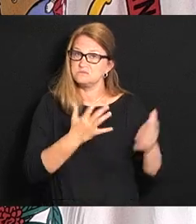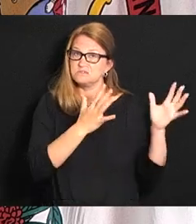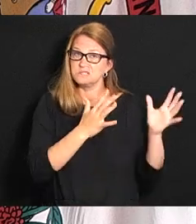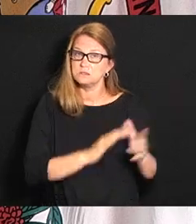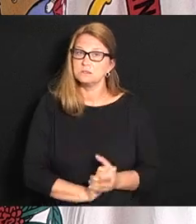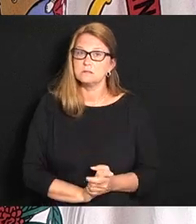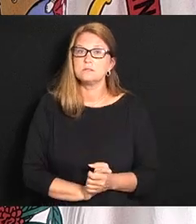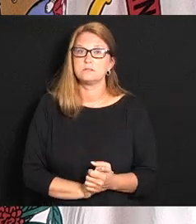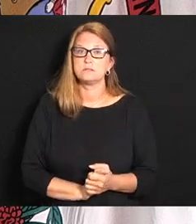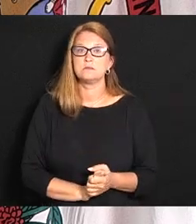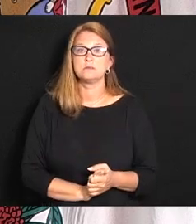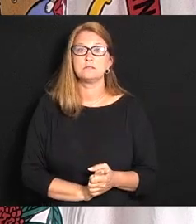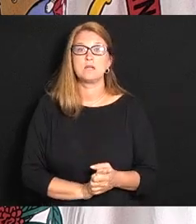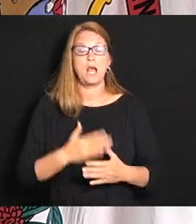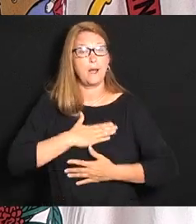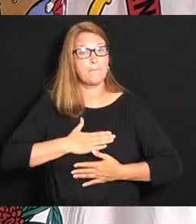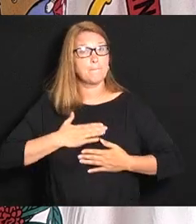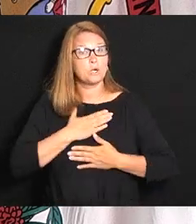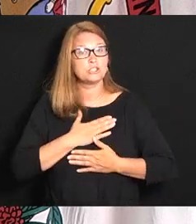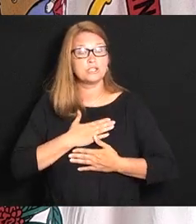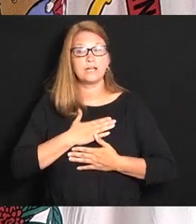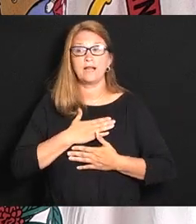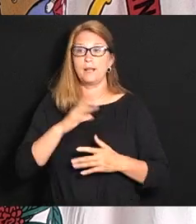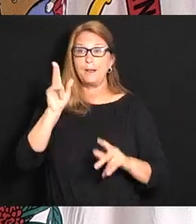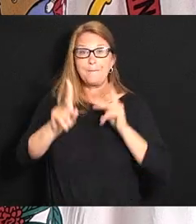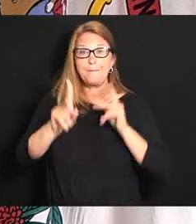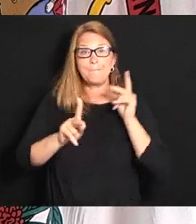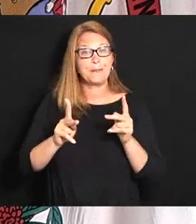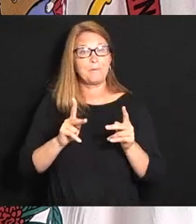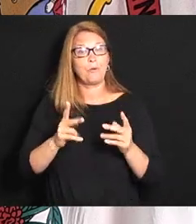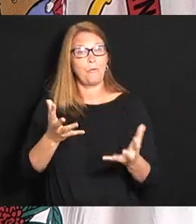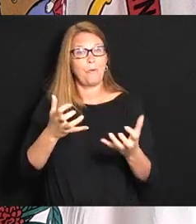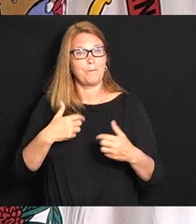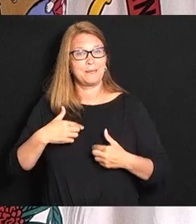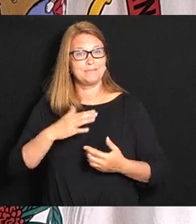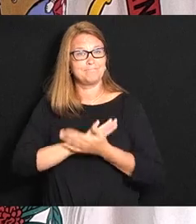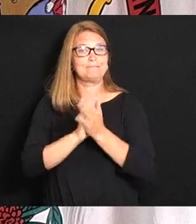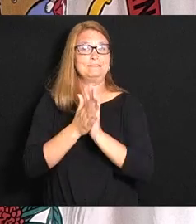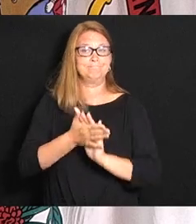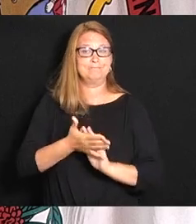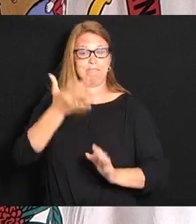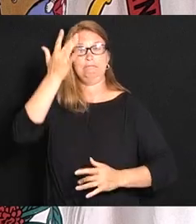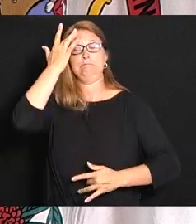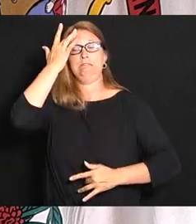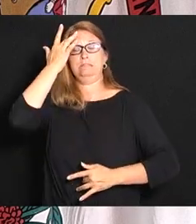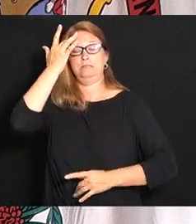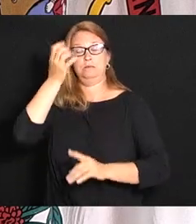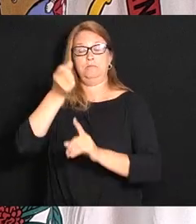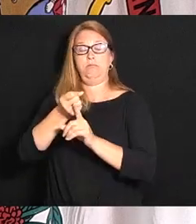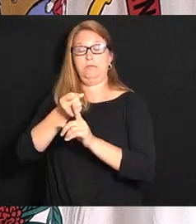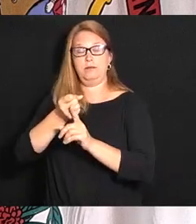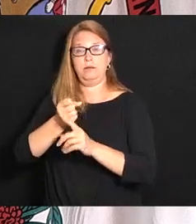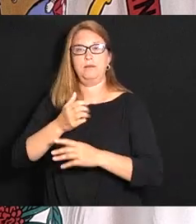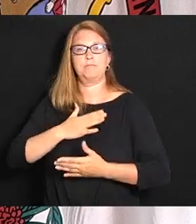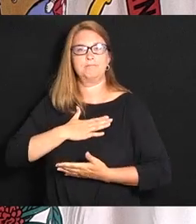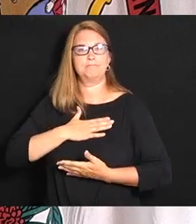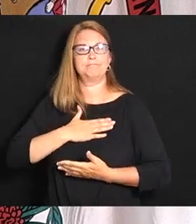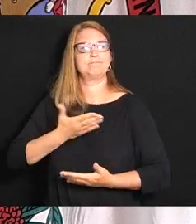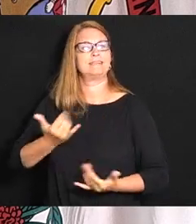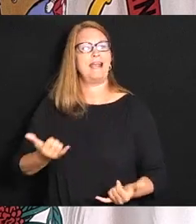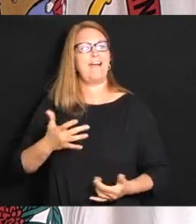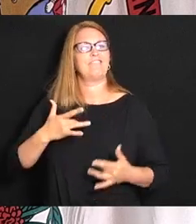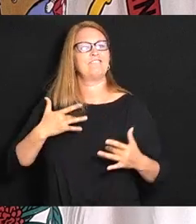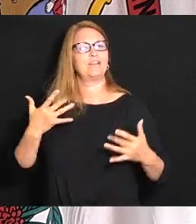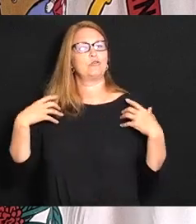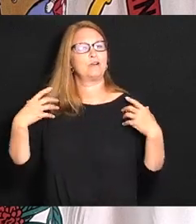and truly I appreciate all the well wishes and everything and I feel great you know